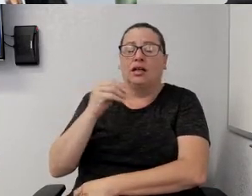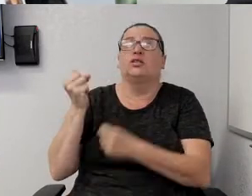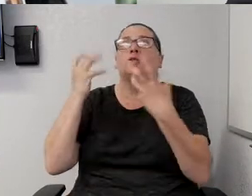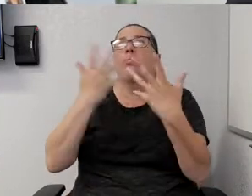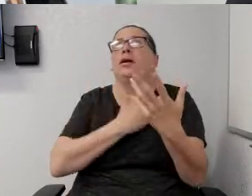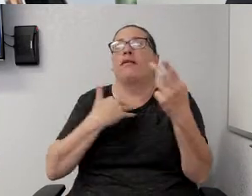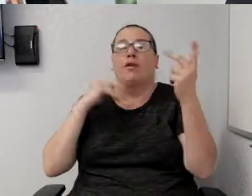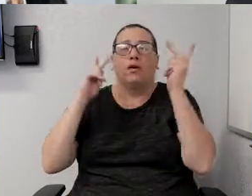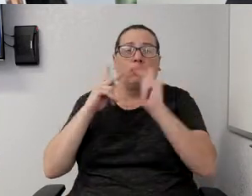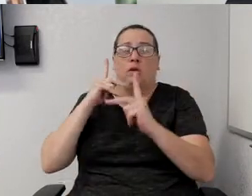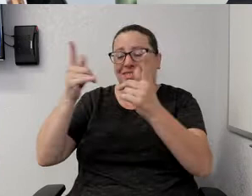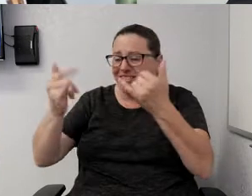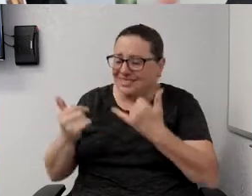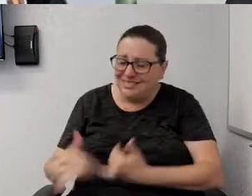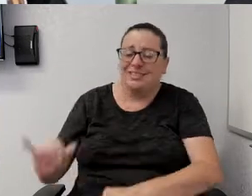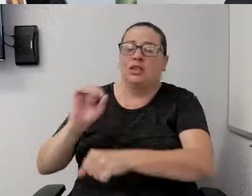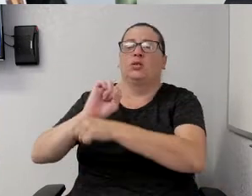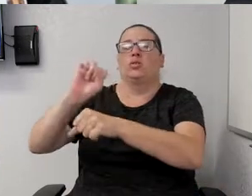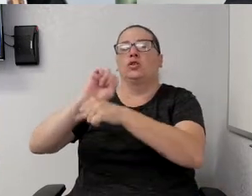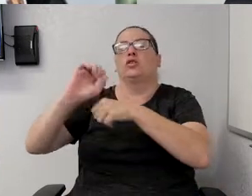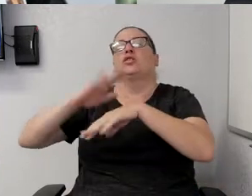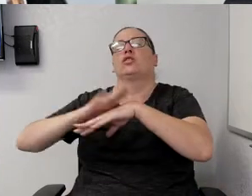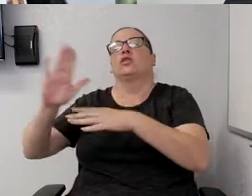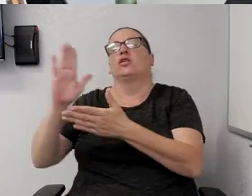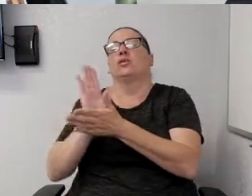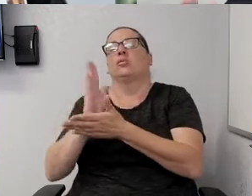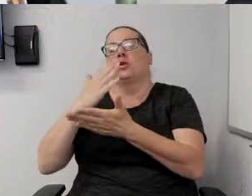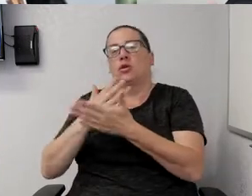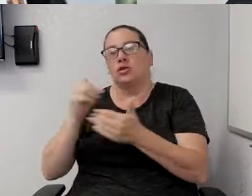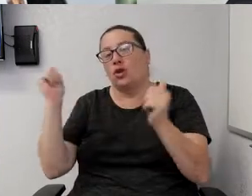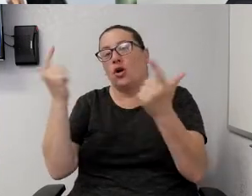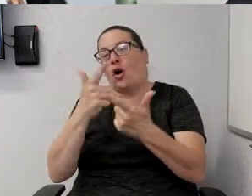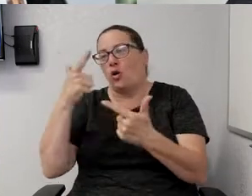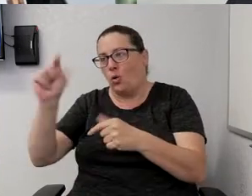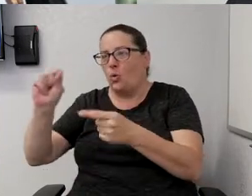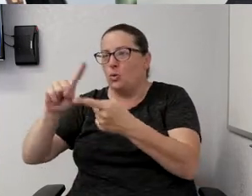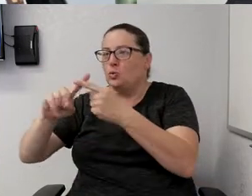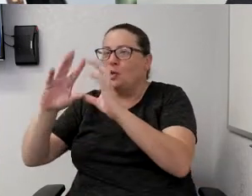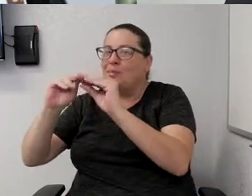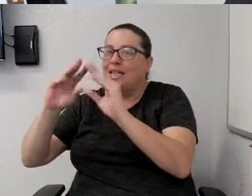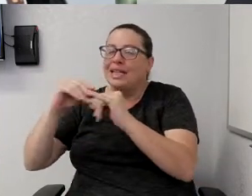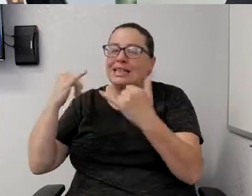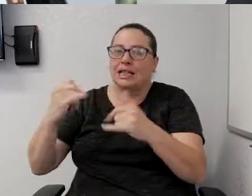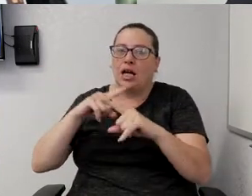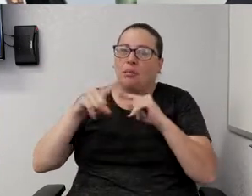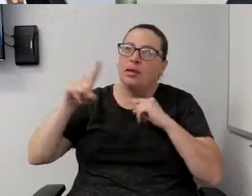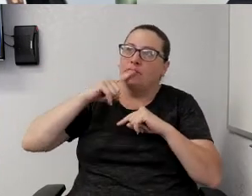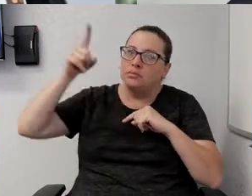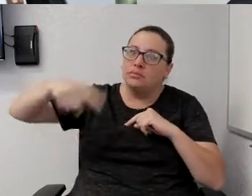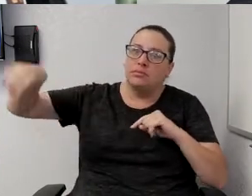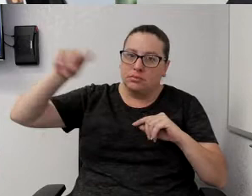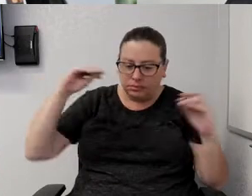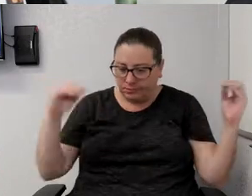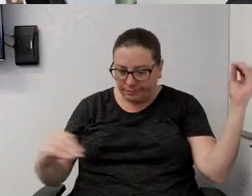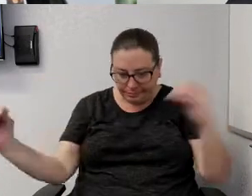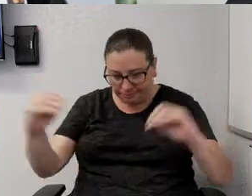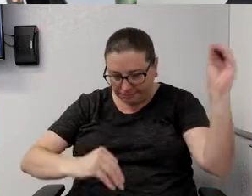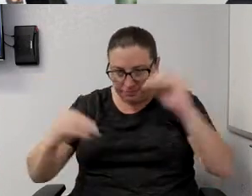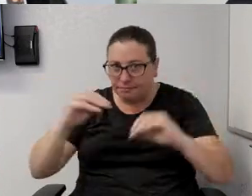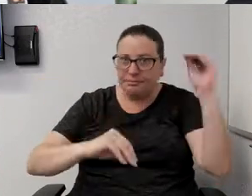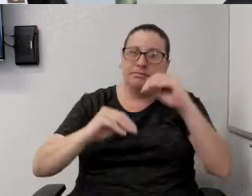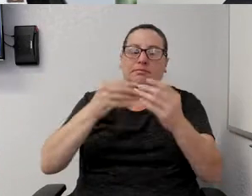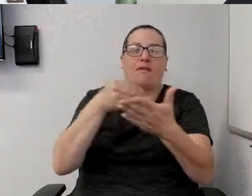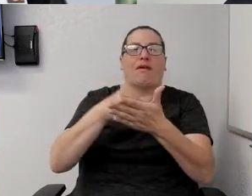They're still working on their budgets. They're all go-to meetings now. But they are literally putting together the financial forecast for the next 12